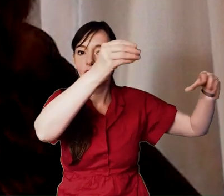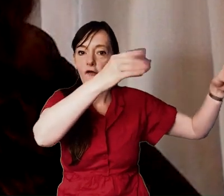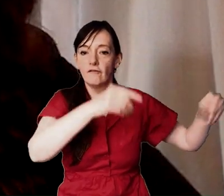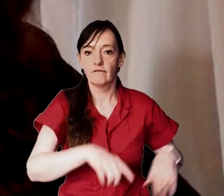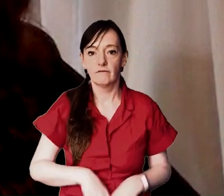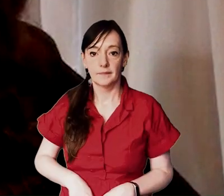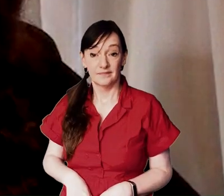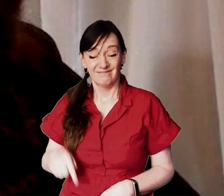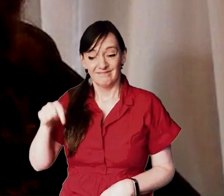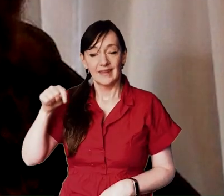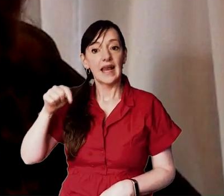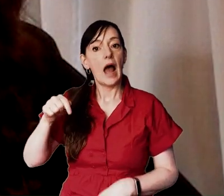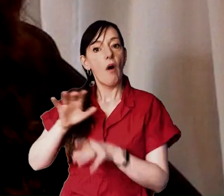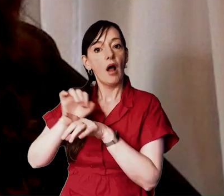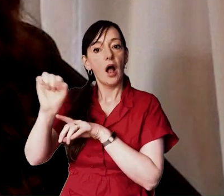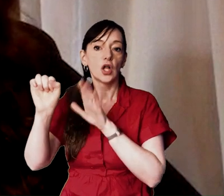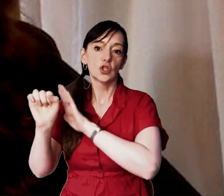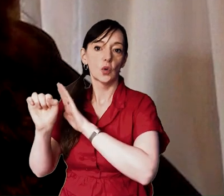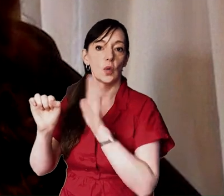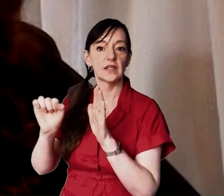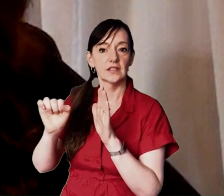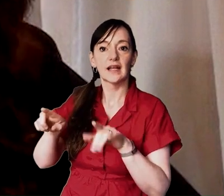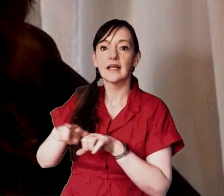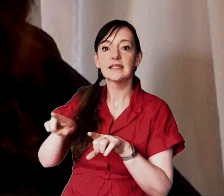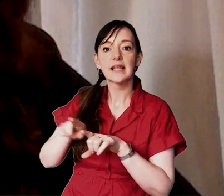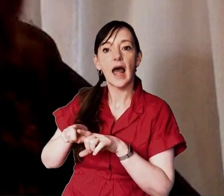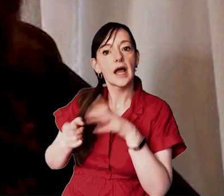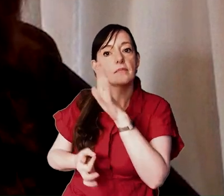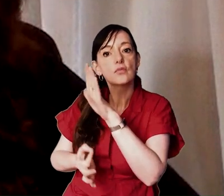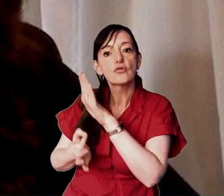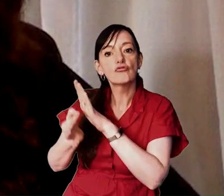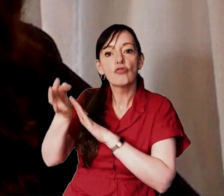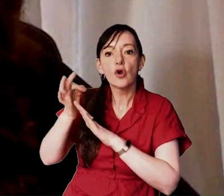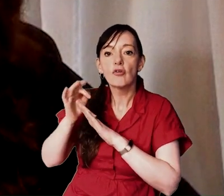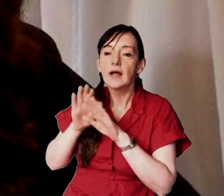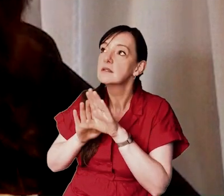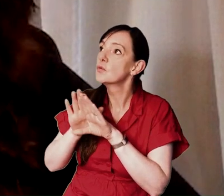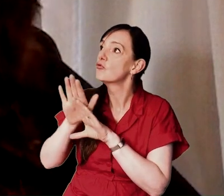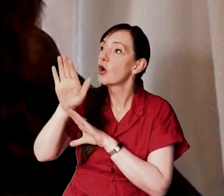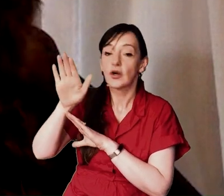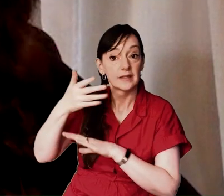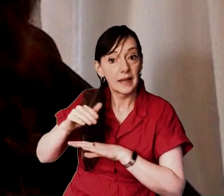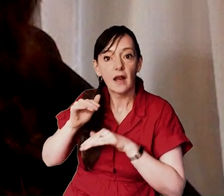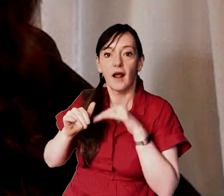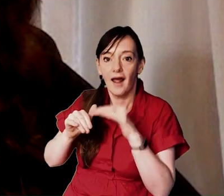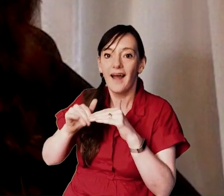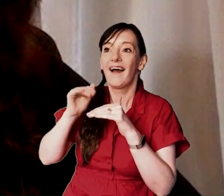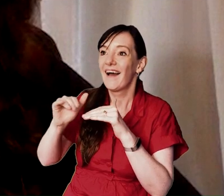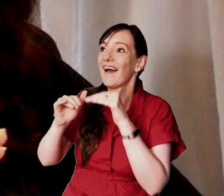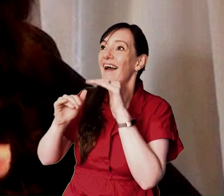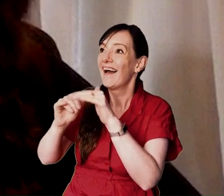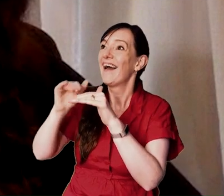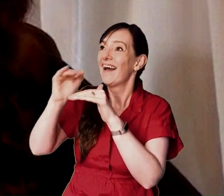we've been walking up these stairs of progress and just as we're about to put our foot down on that next step it was removed suddenly